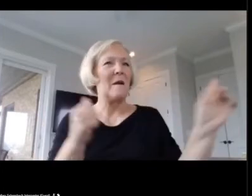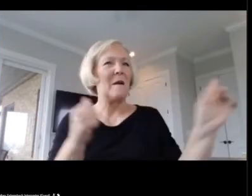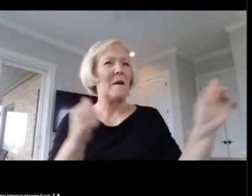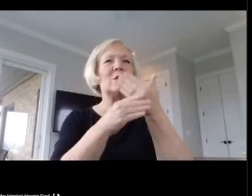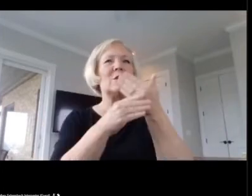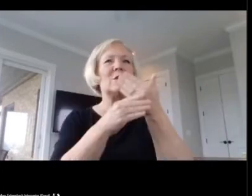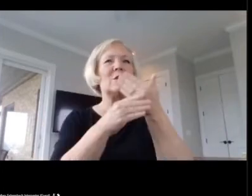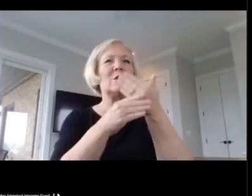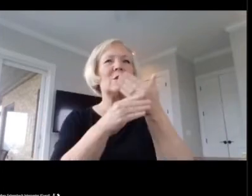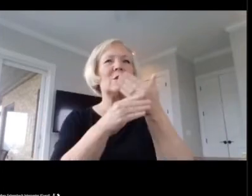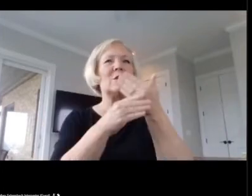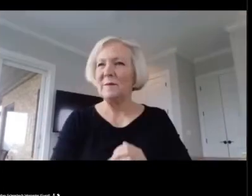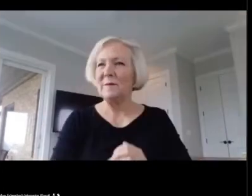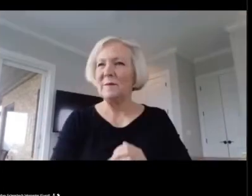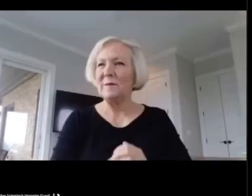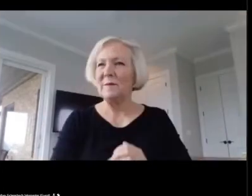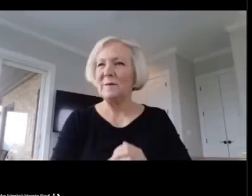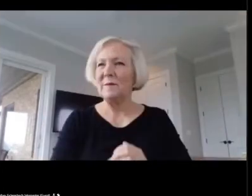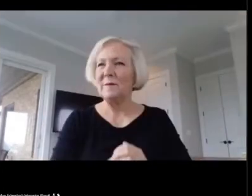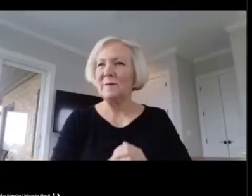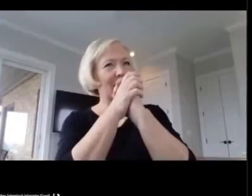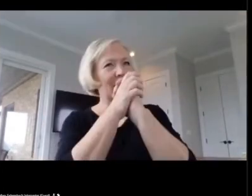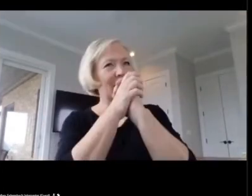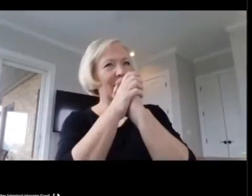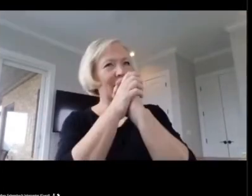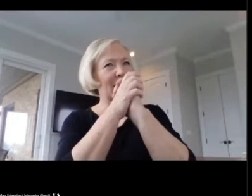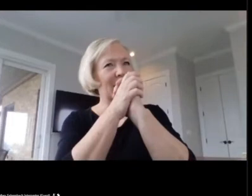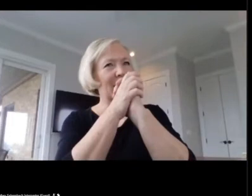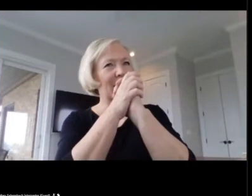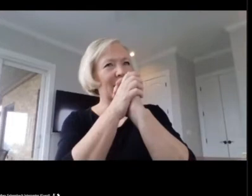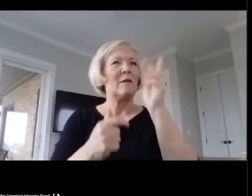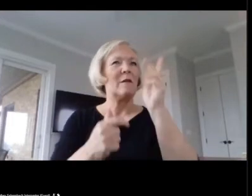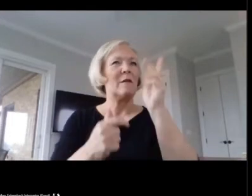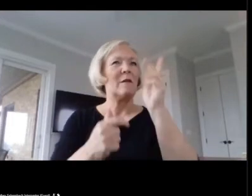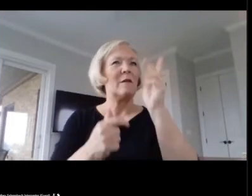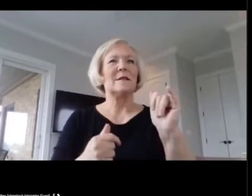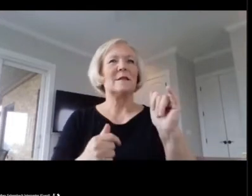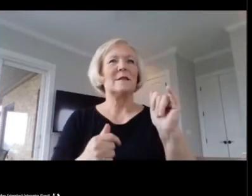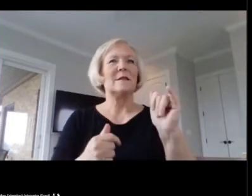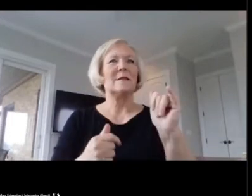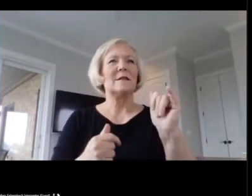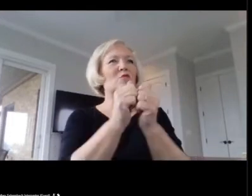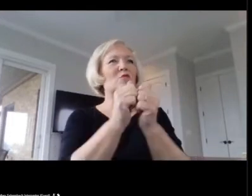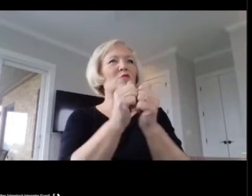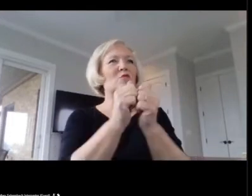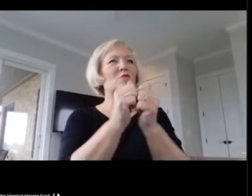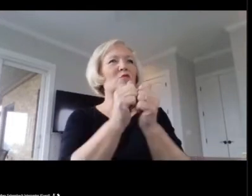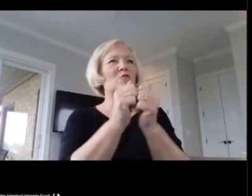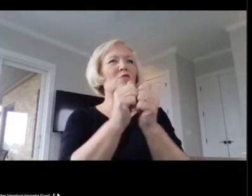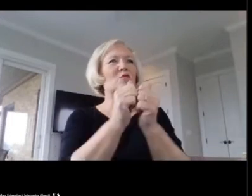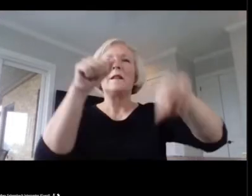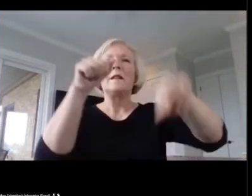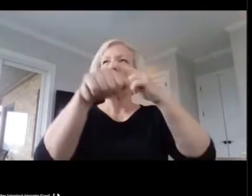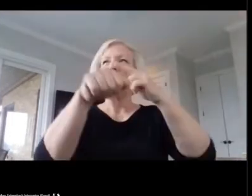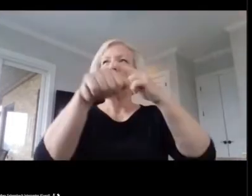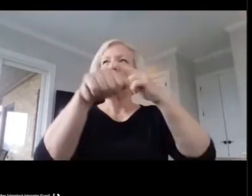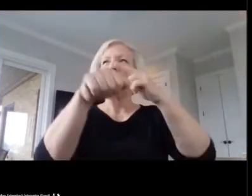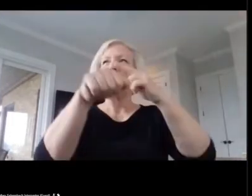and congratulations to all of Kentucky's newest National Board Certified Teachers.